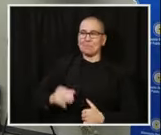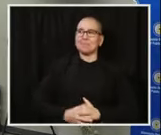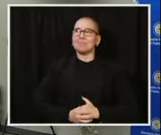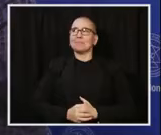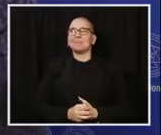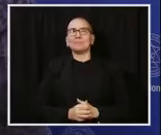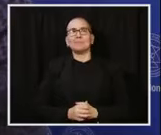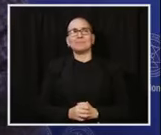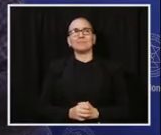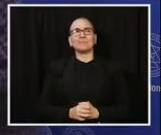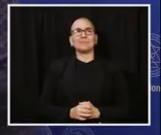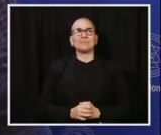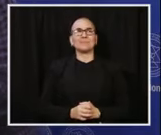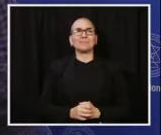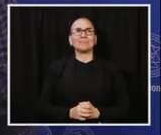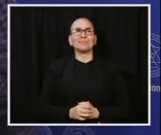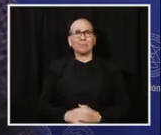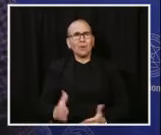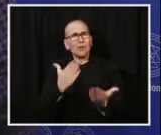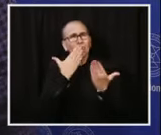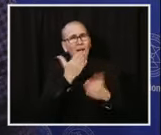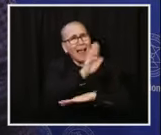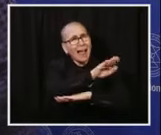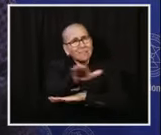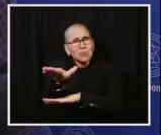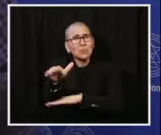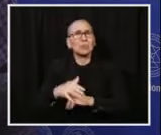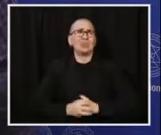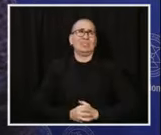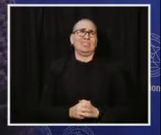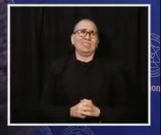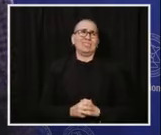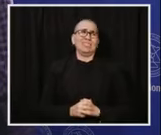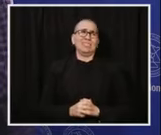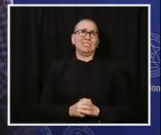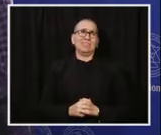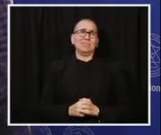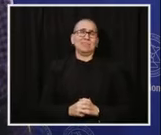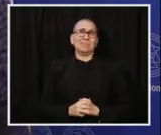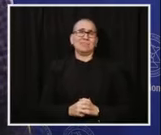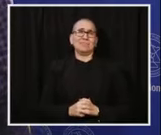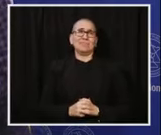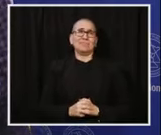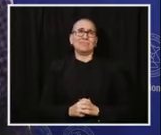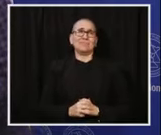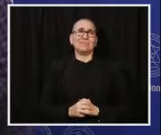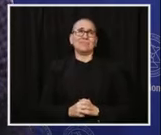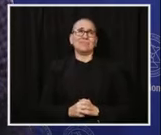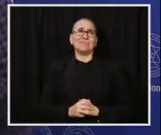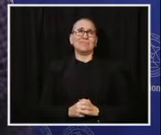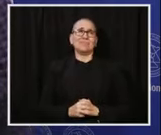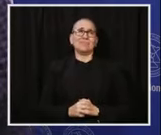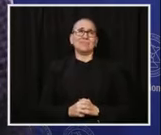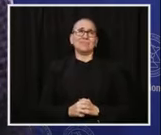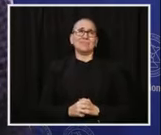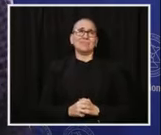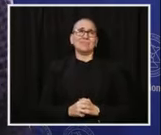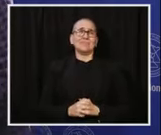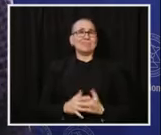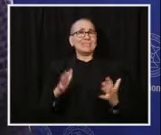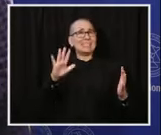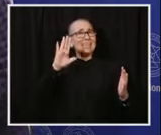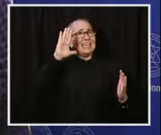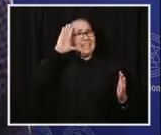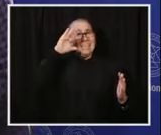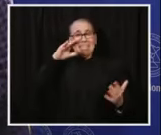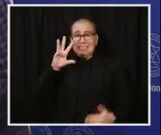Thank you, Governor. Good afternoon. Well, as the Governor said, we have another day of 61